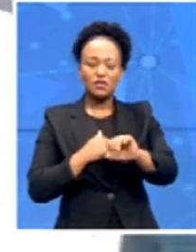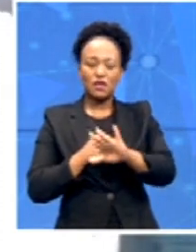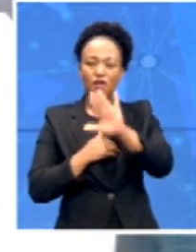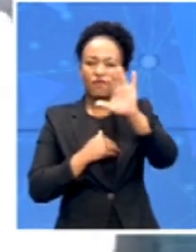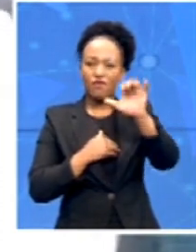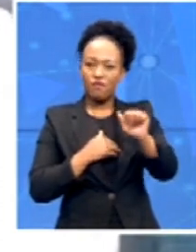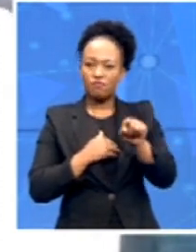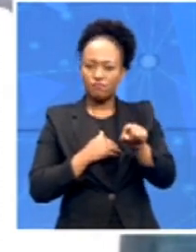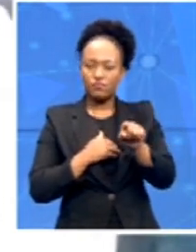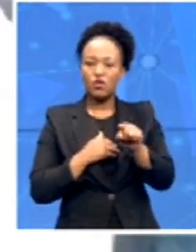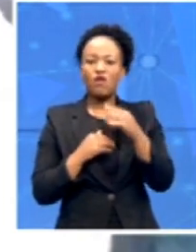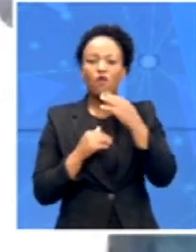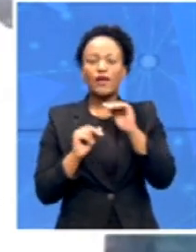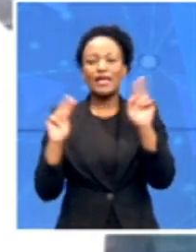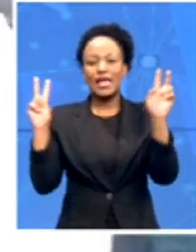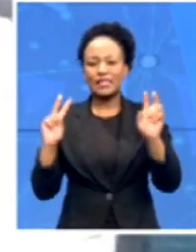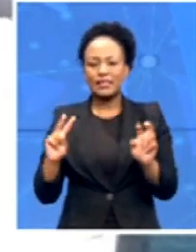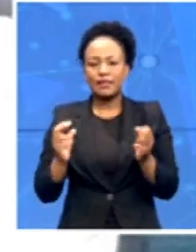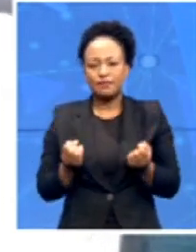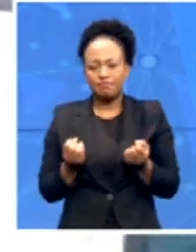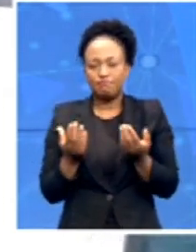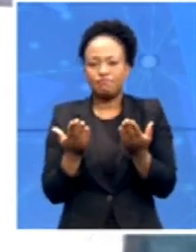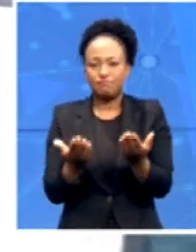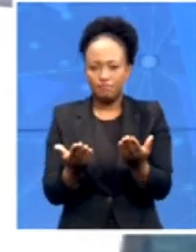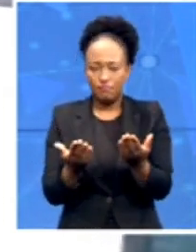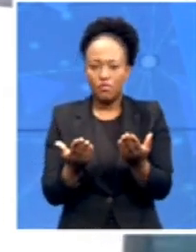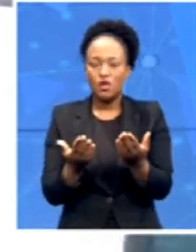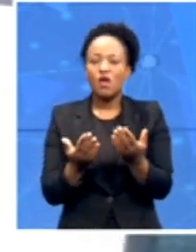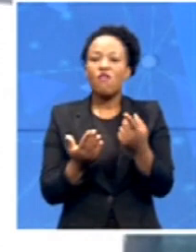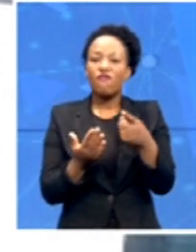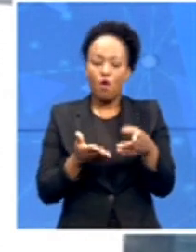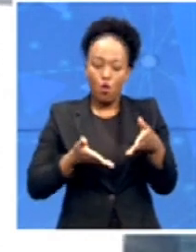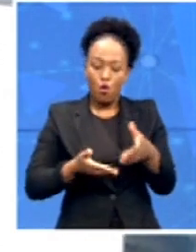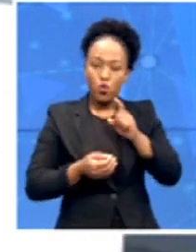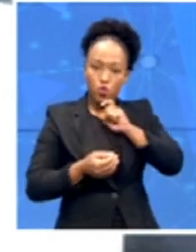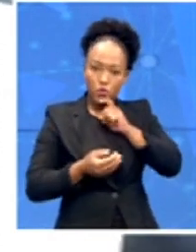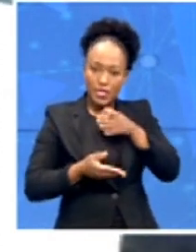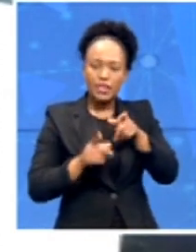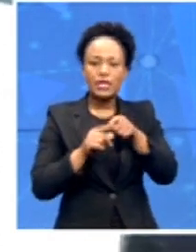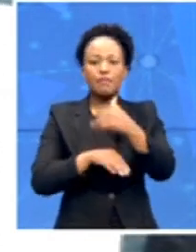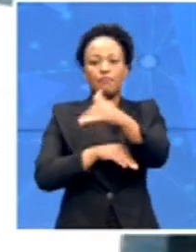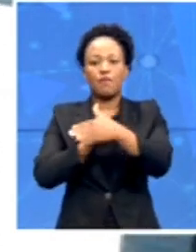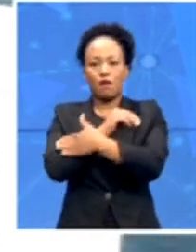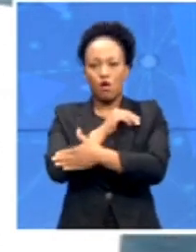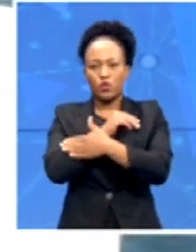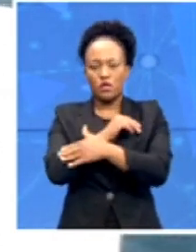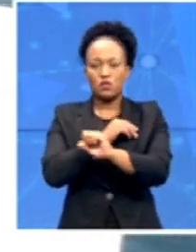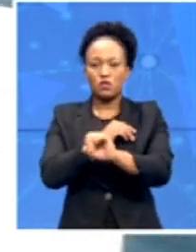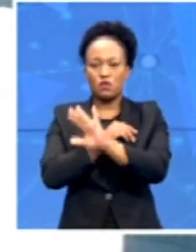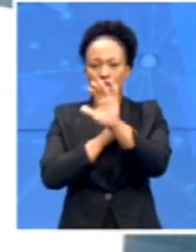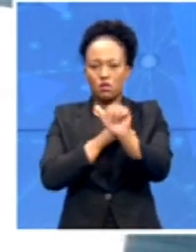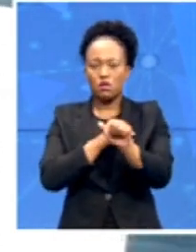both for export and use in south africa being a huge initiative in